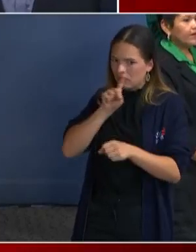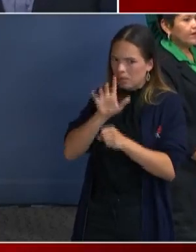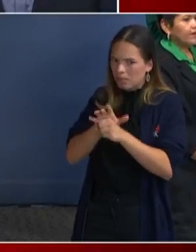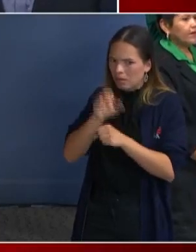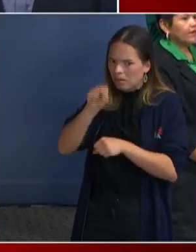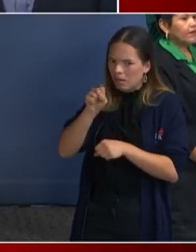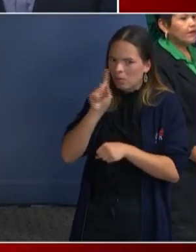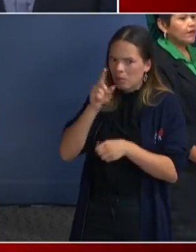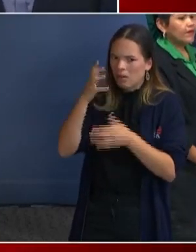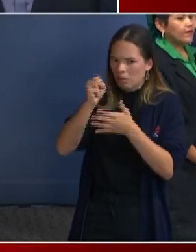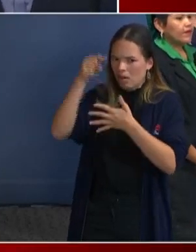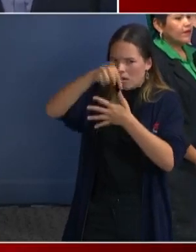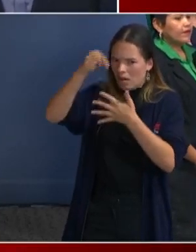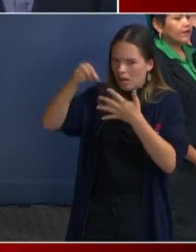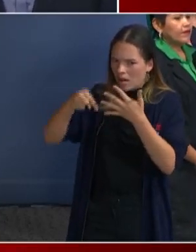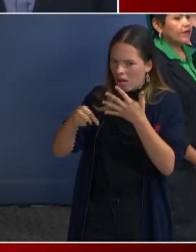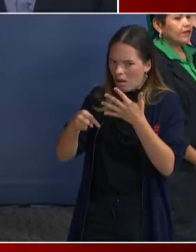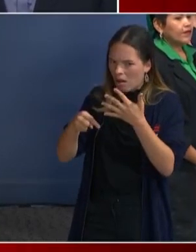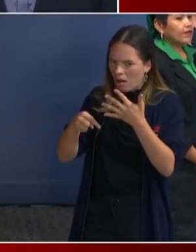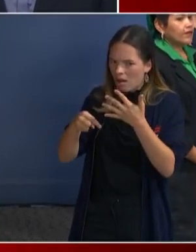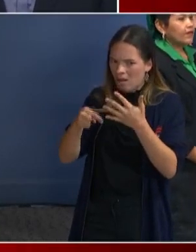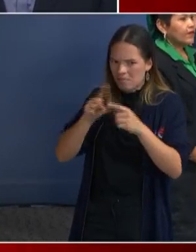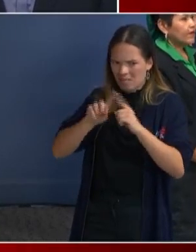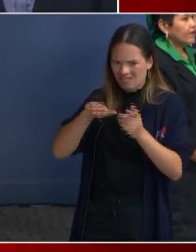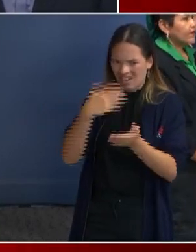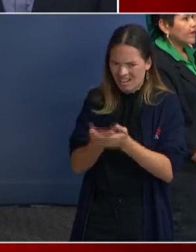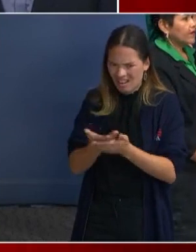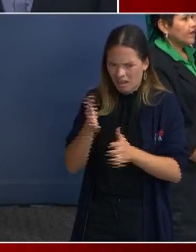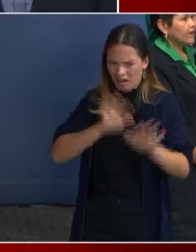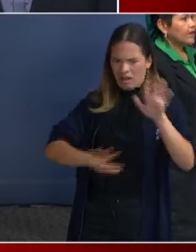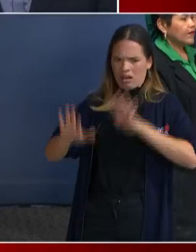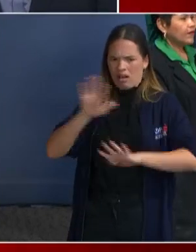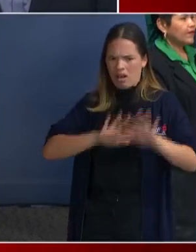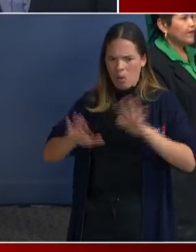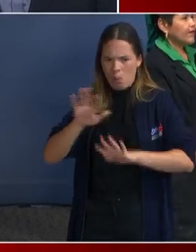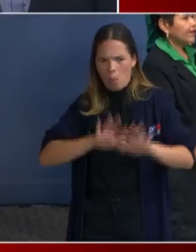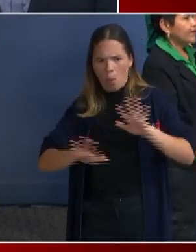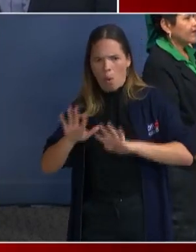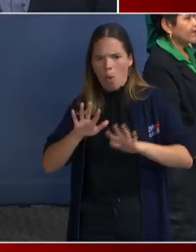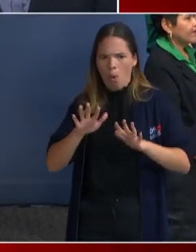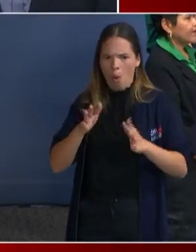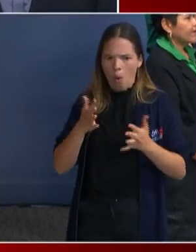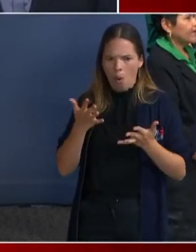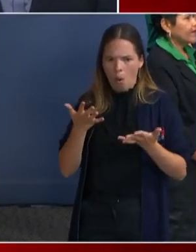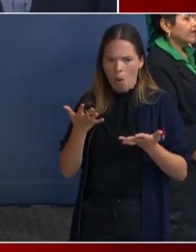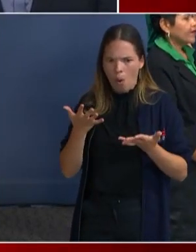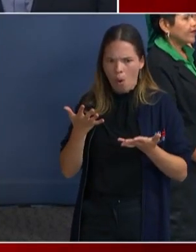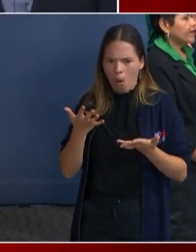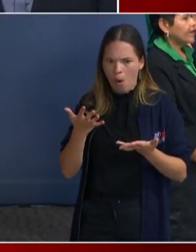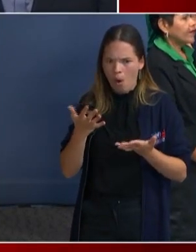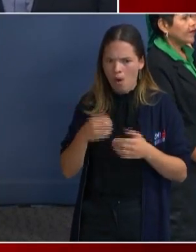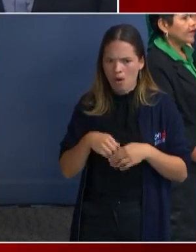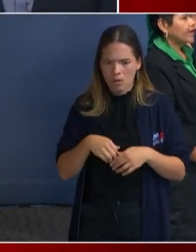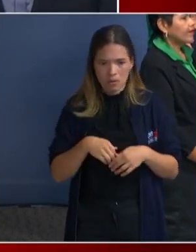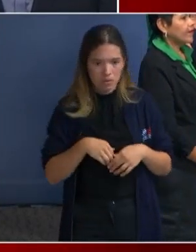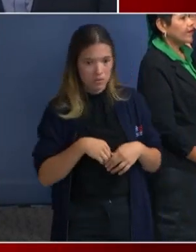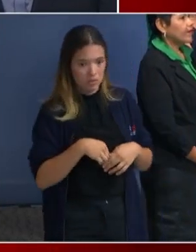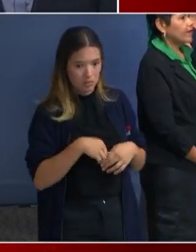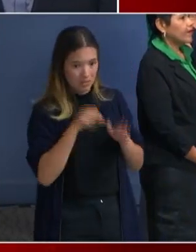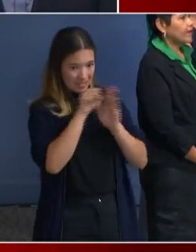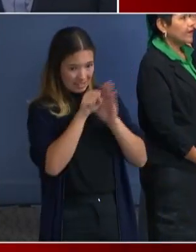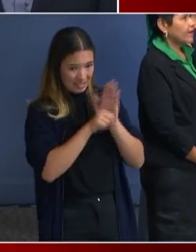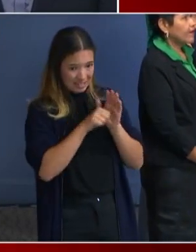happening, uh, at the, the southern border, um, when people are coming en route here. the state of Texas doing this? I don't know.